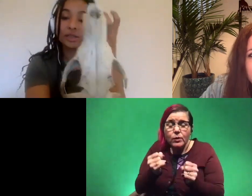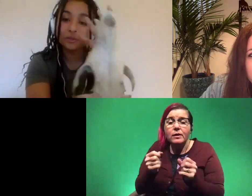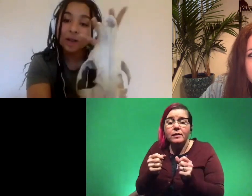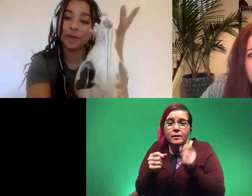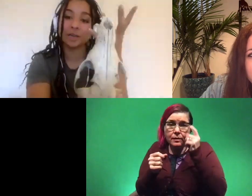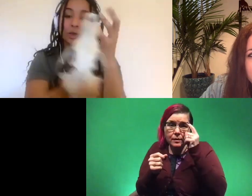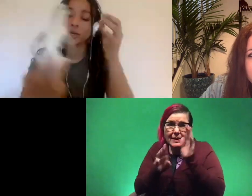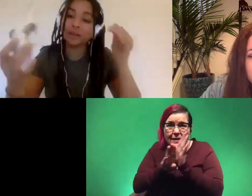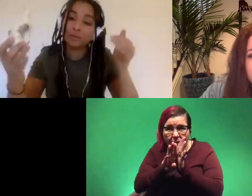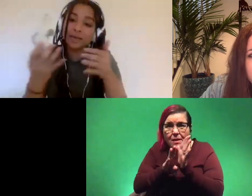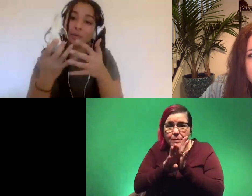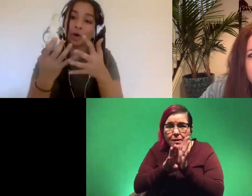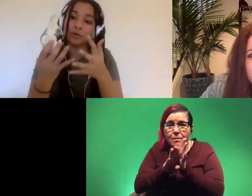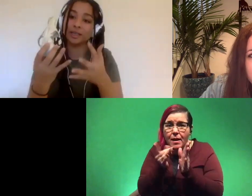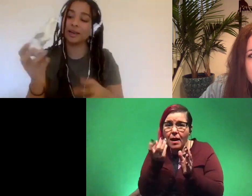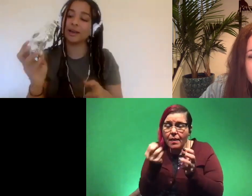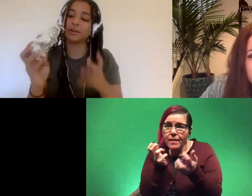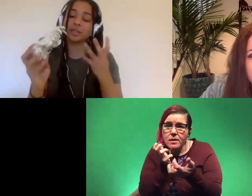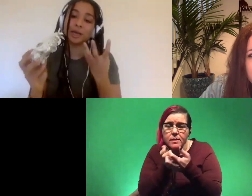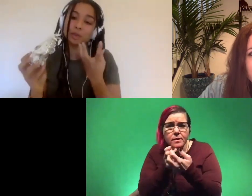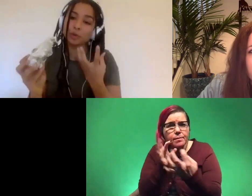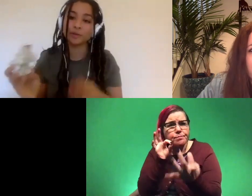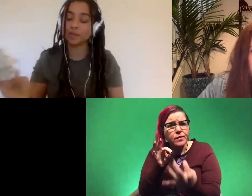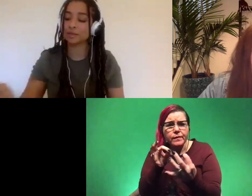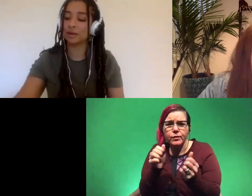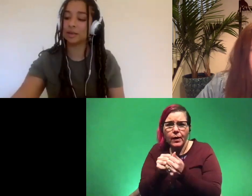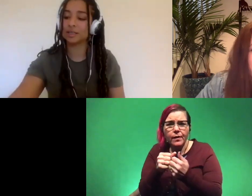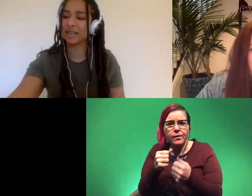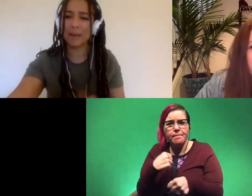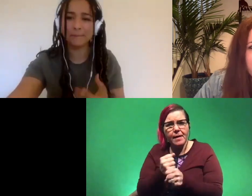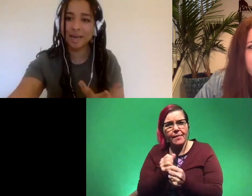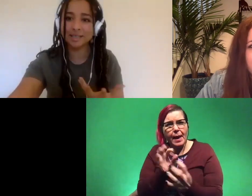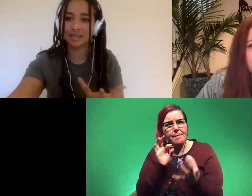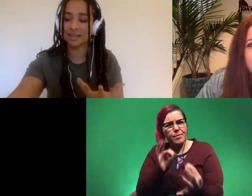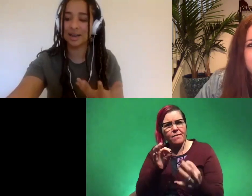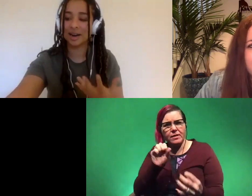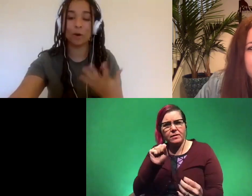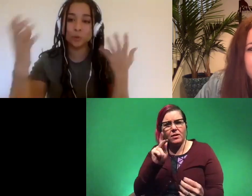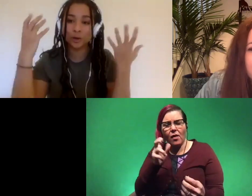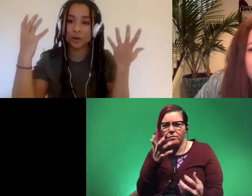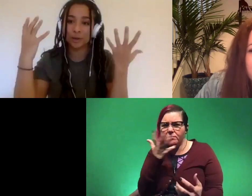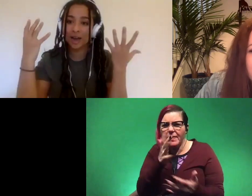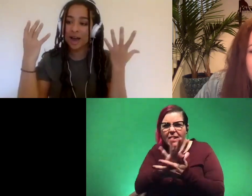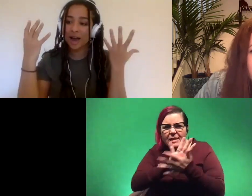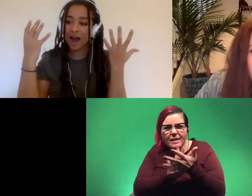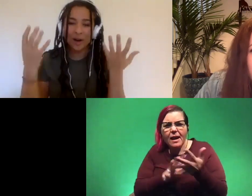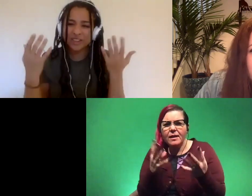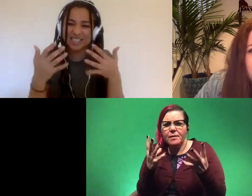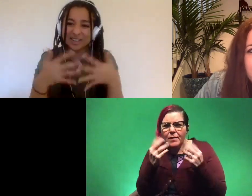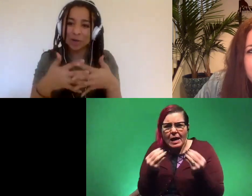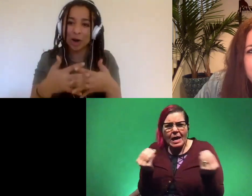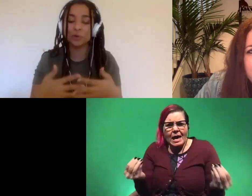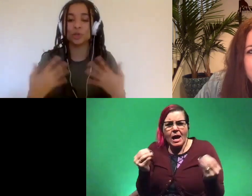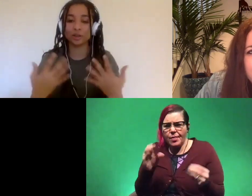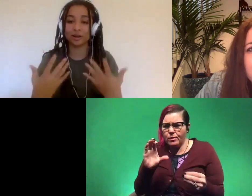developing individually and they meet perfectly together to make this perfect skull and it's like amazing design i always wonder i'm like how do these